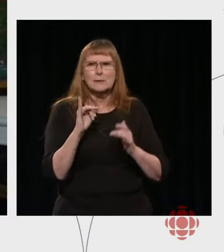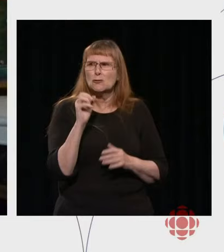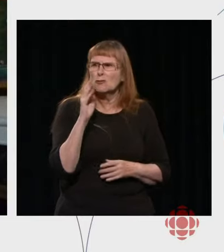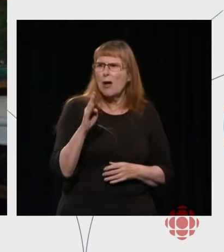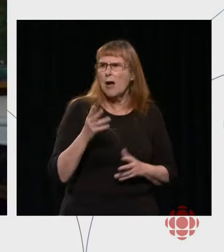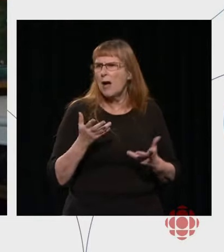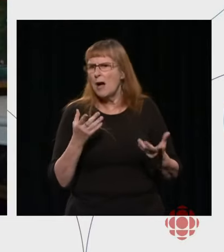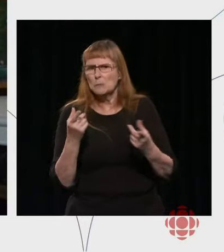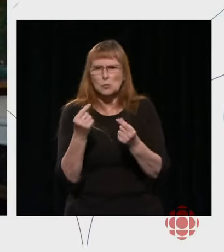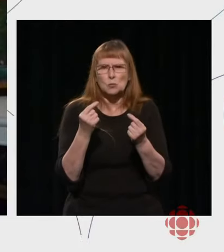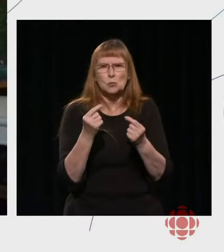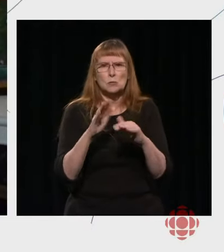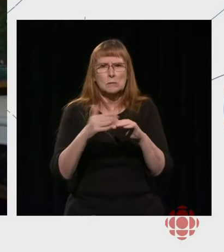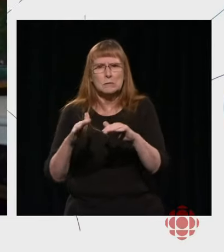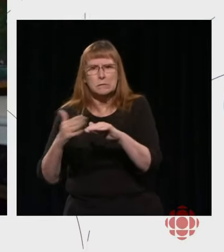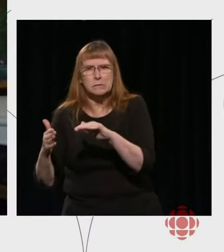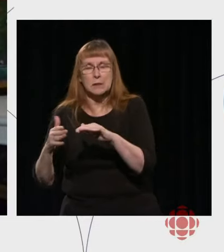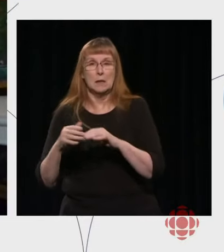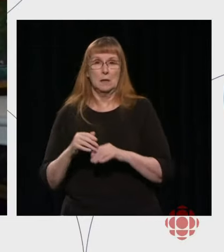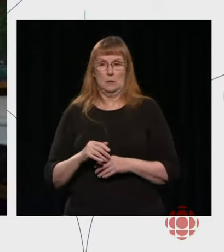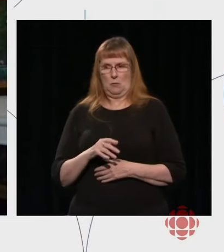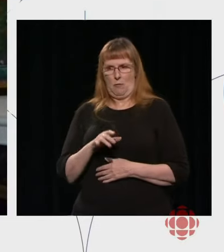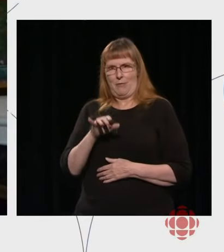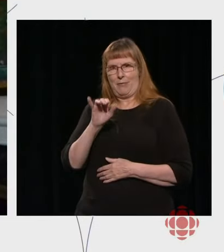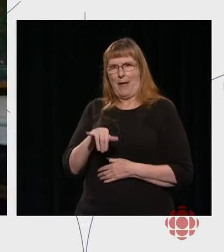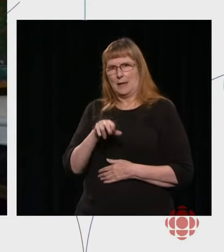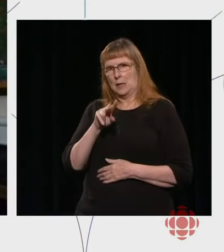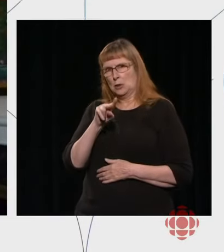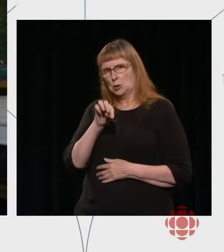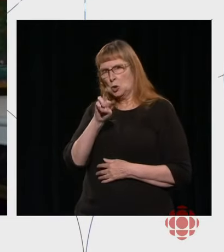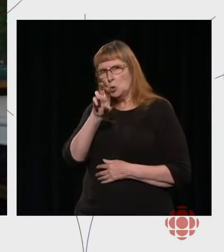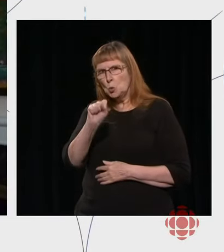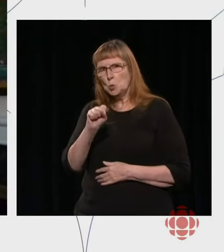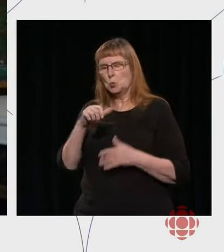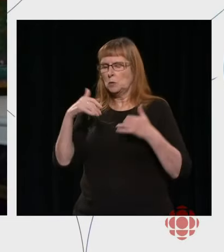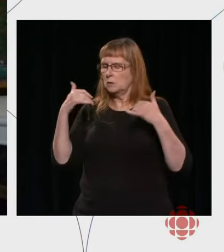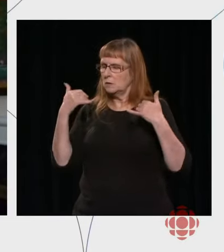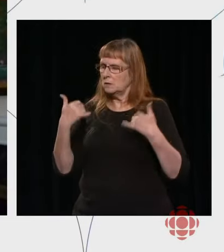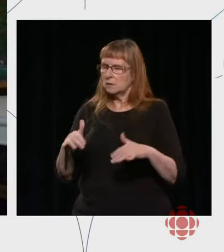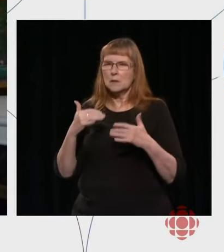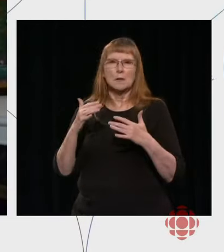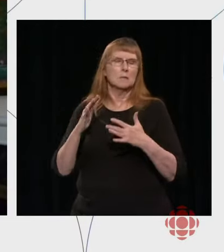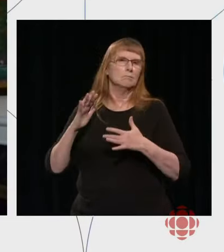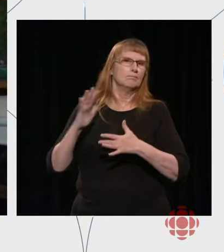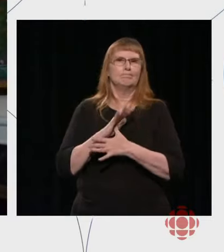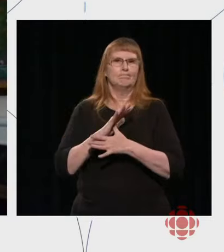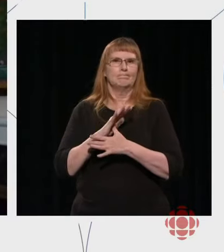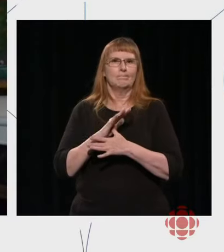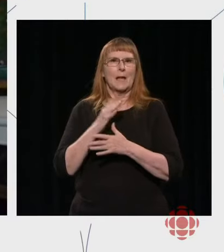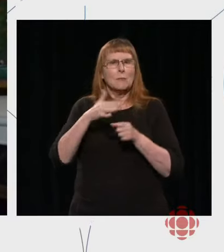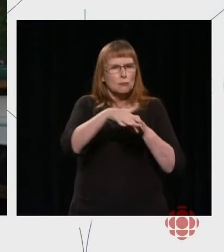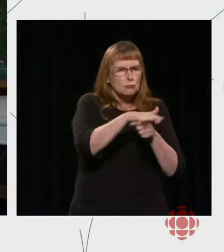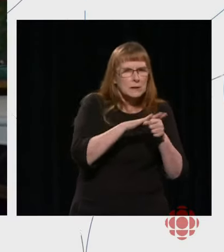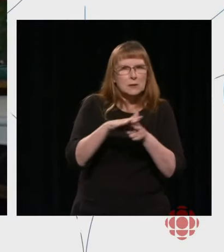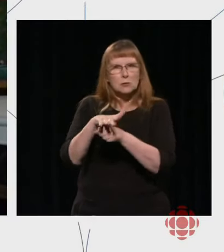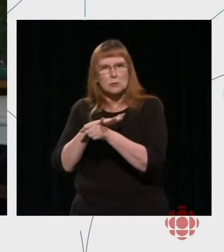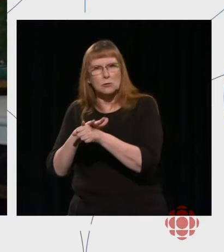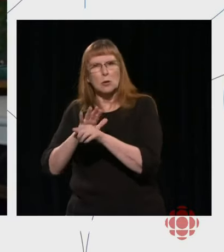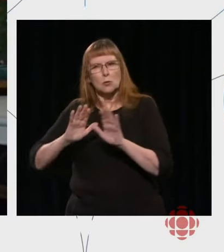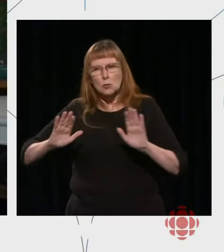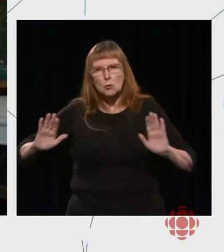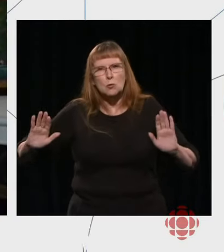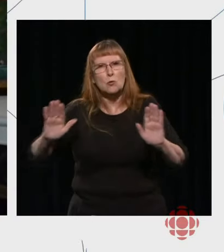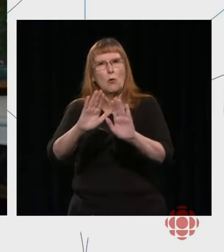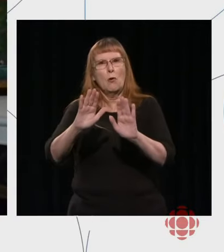one on all CBC Radio-Canada platforms. We need to remember that Canadians come to us